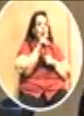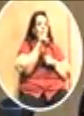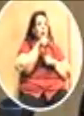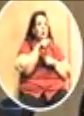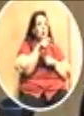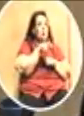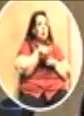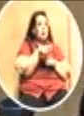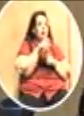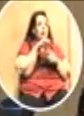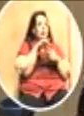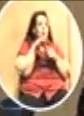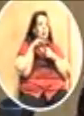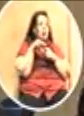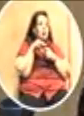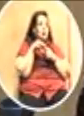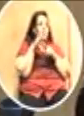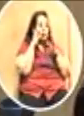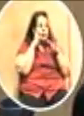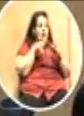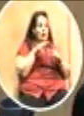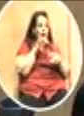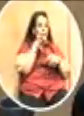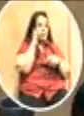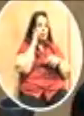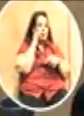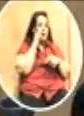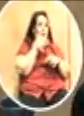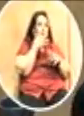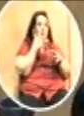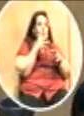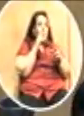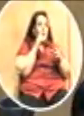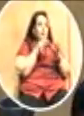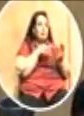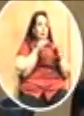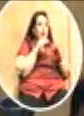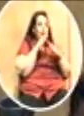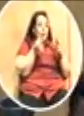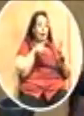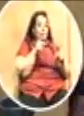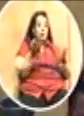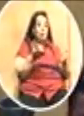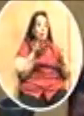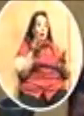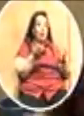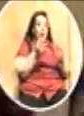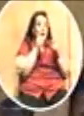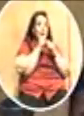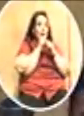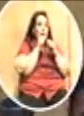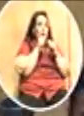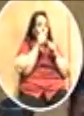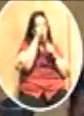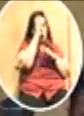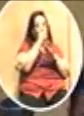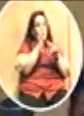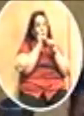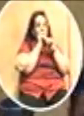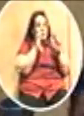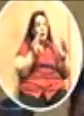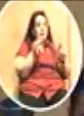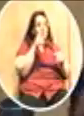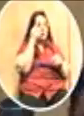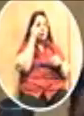I don't think there's any explanation. A lot of these people who are here, God bless them, are here because the